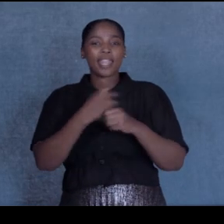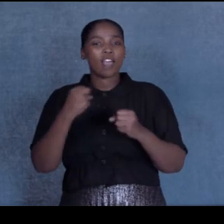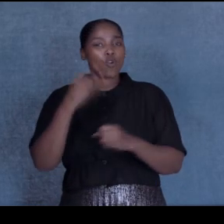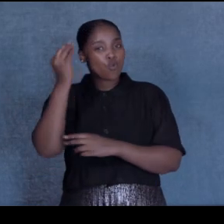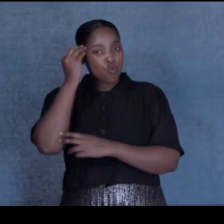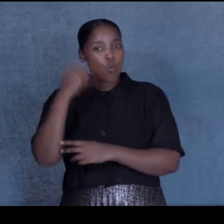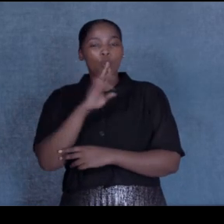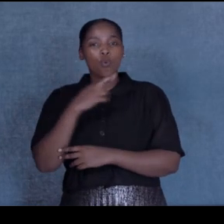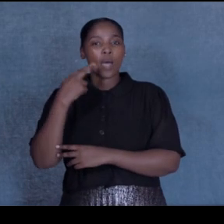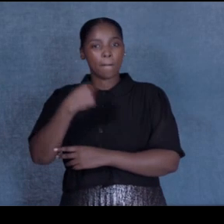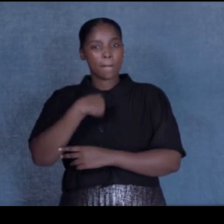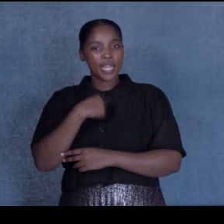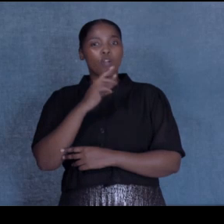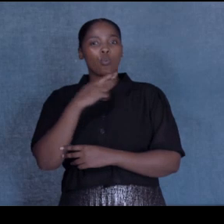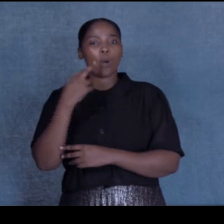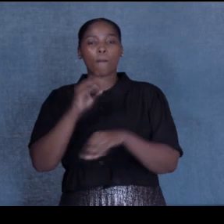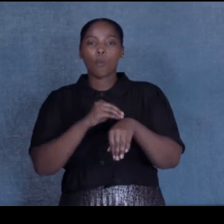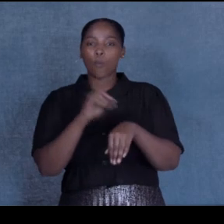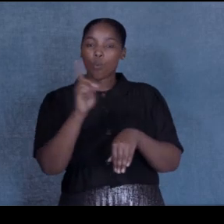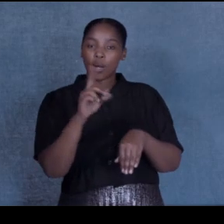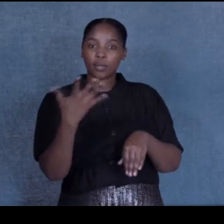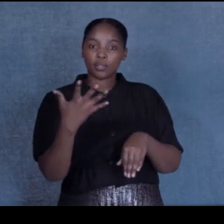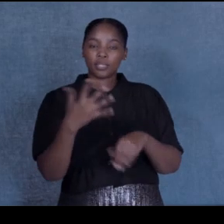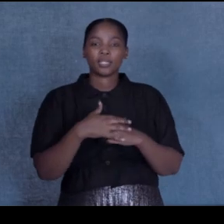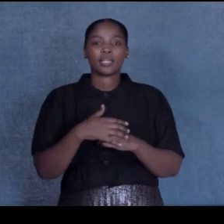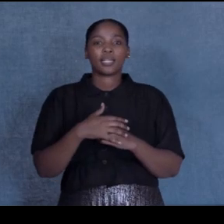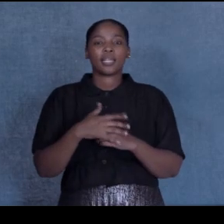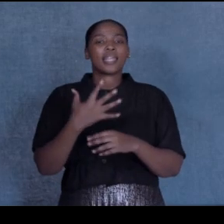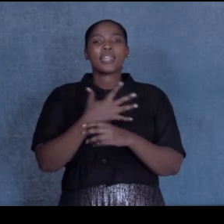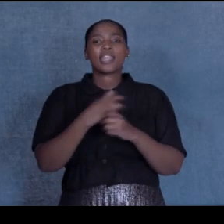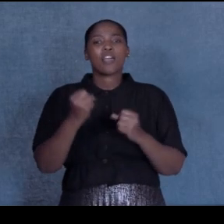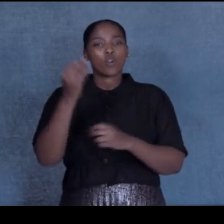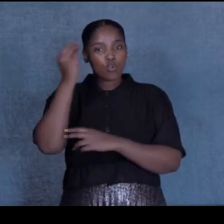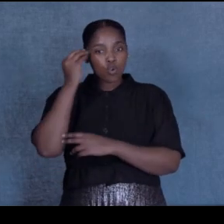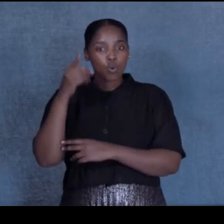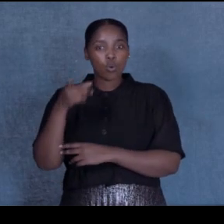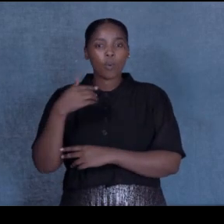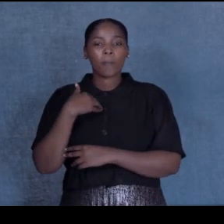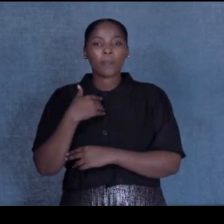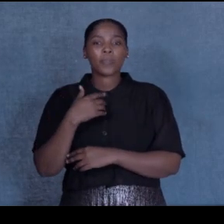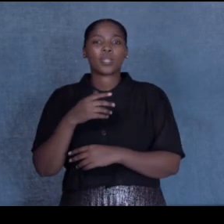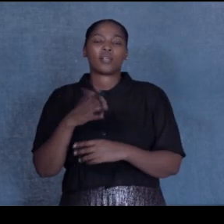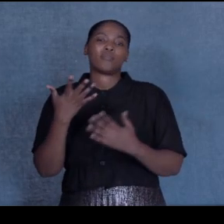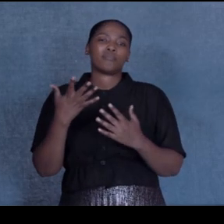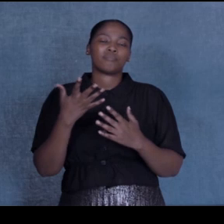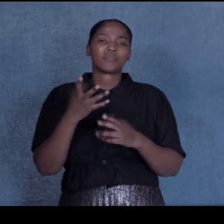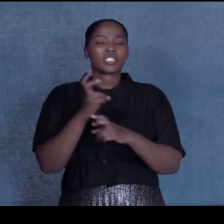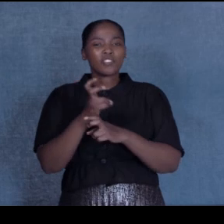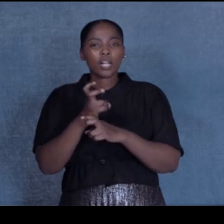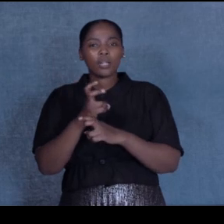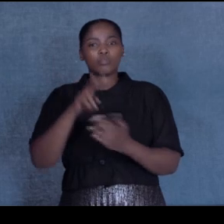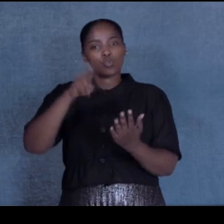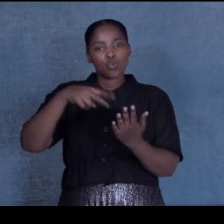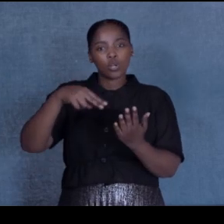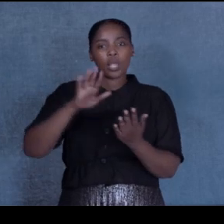real problem. They never knew that dyslexia, meaning I struggled to read and write, was the one